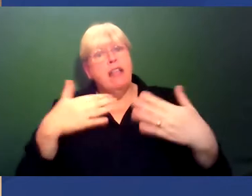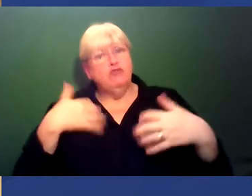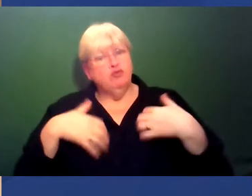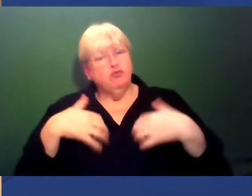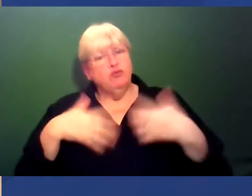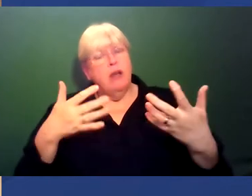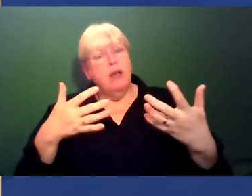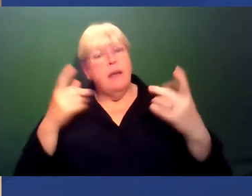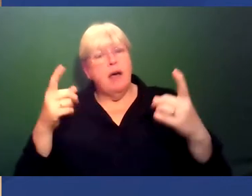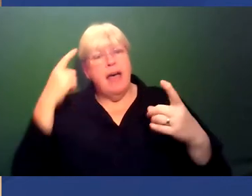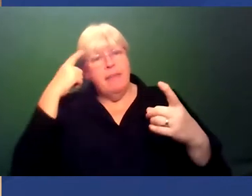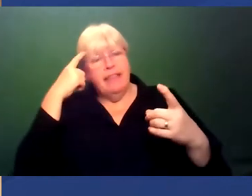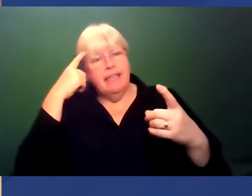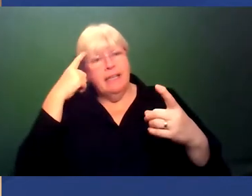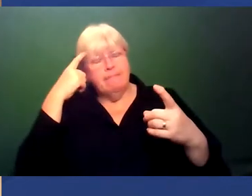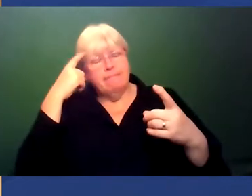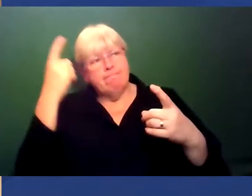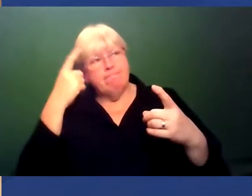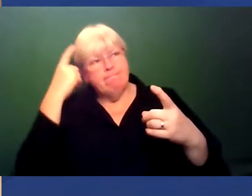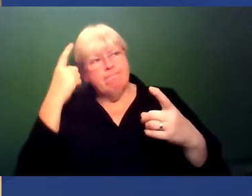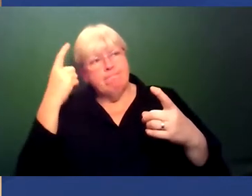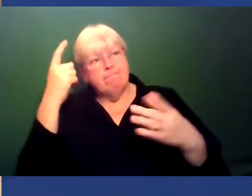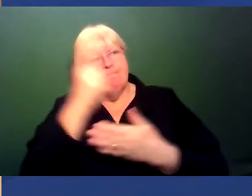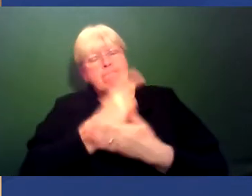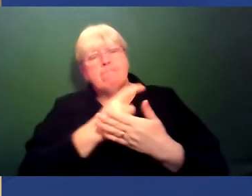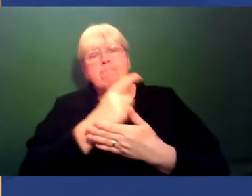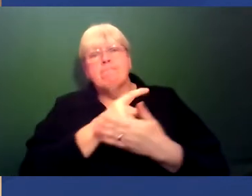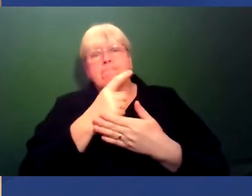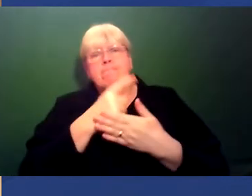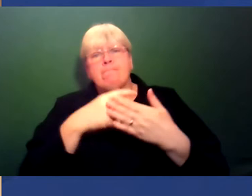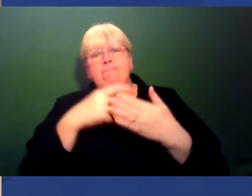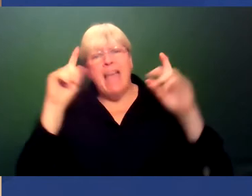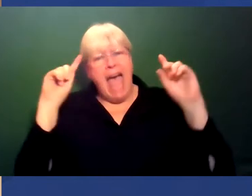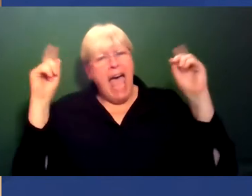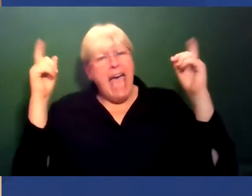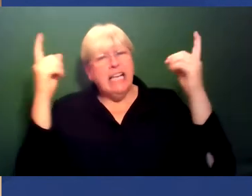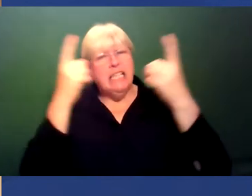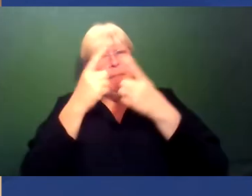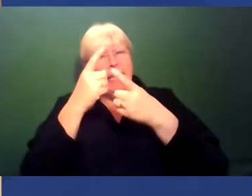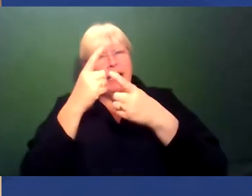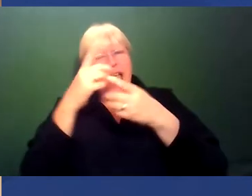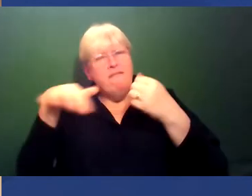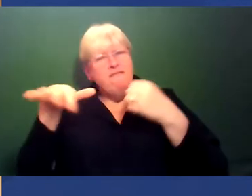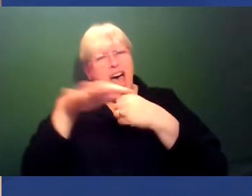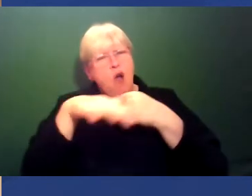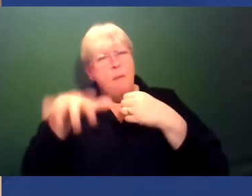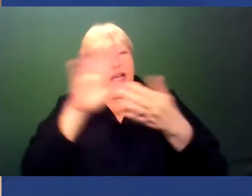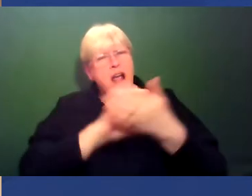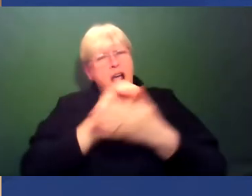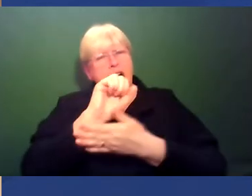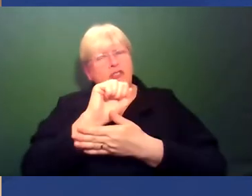I'm thinking on my feet here. I wonder if it's to do with the academic environment and culture. It's a very